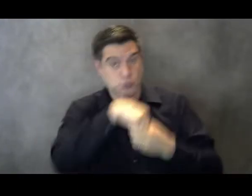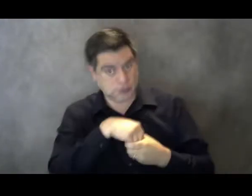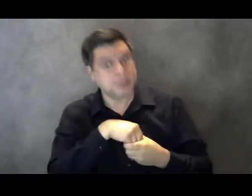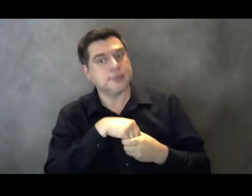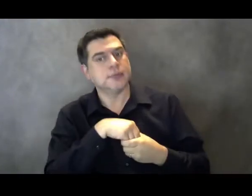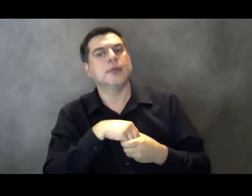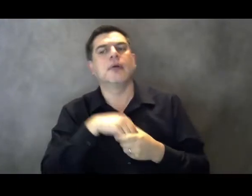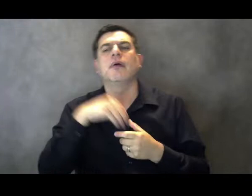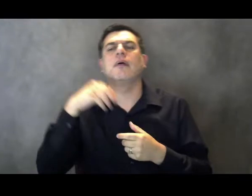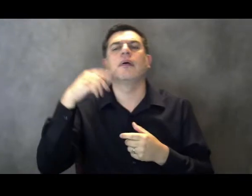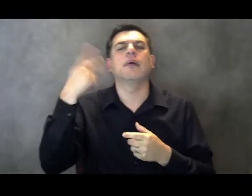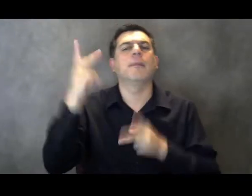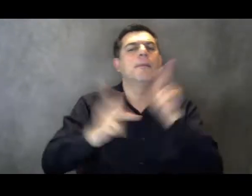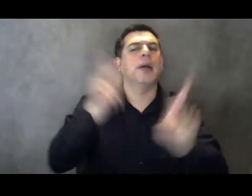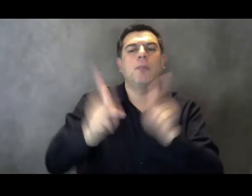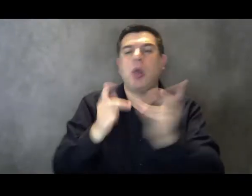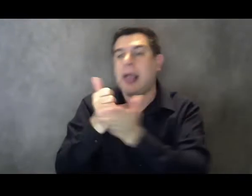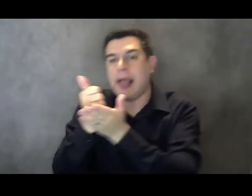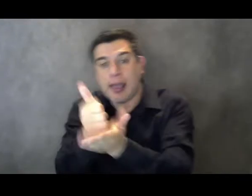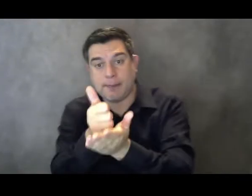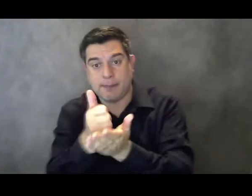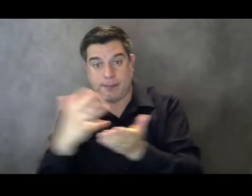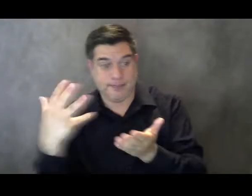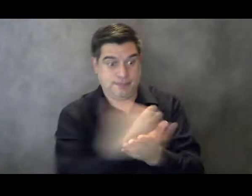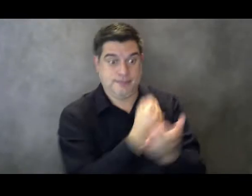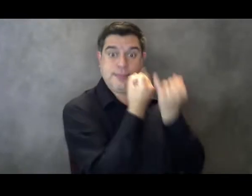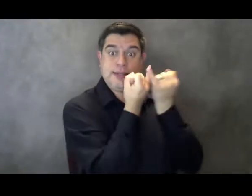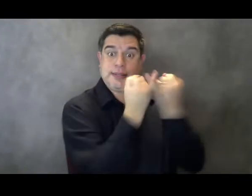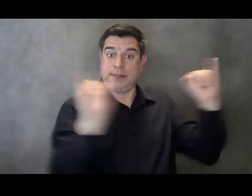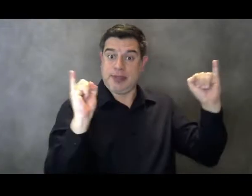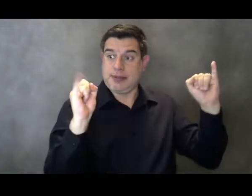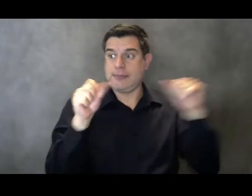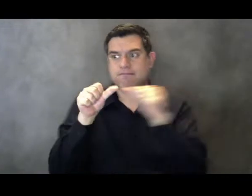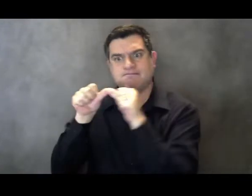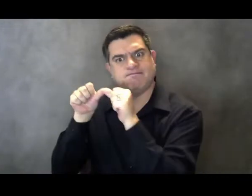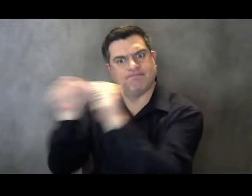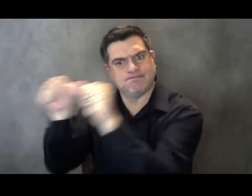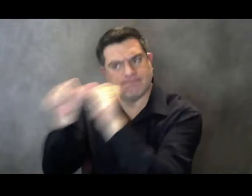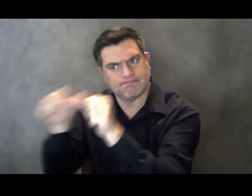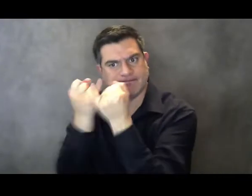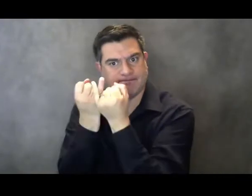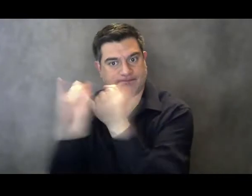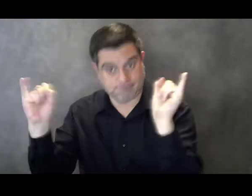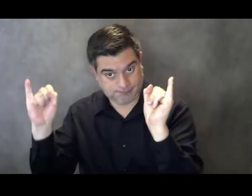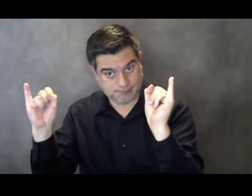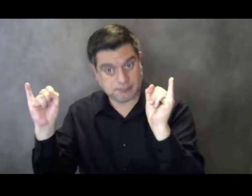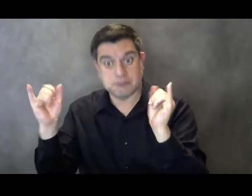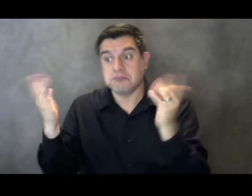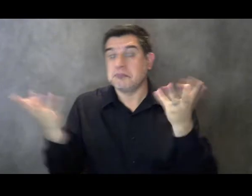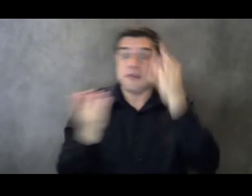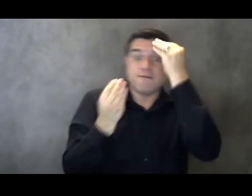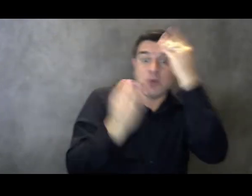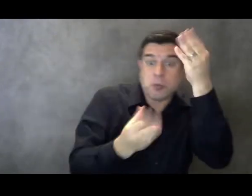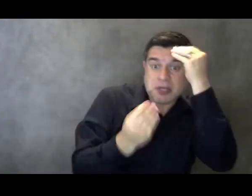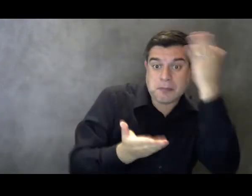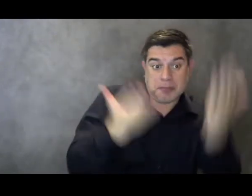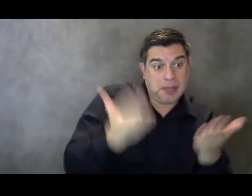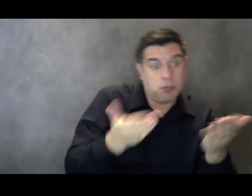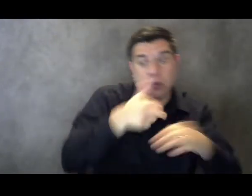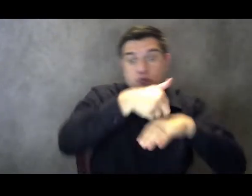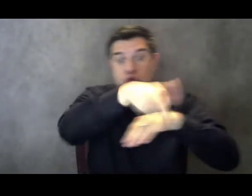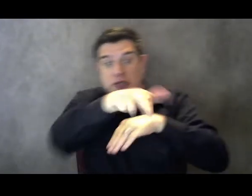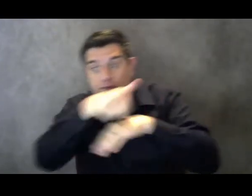maintain their independence by providing case management services, including information and referral,